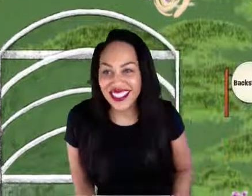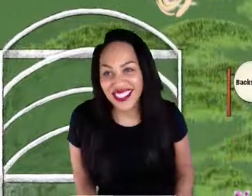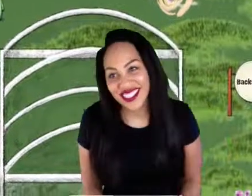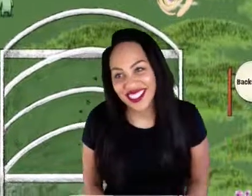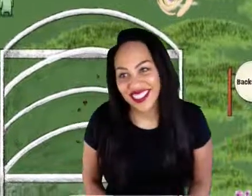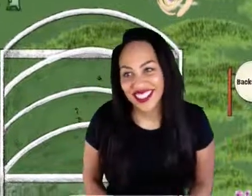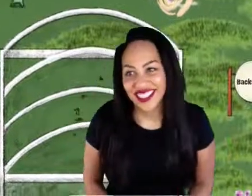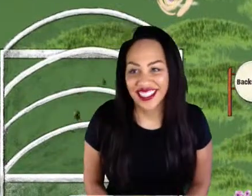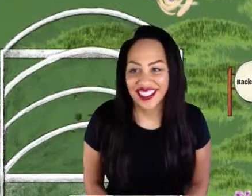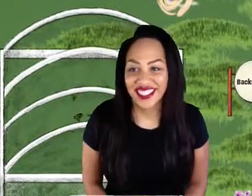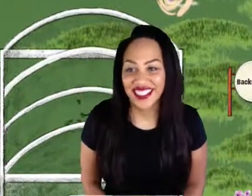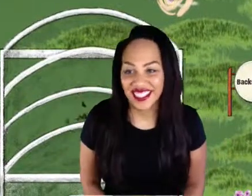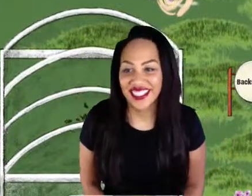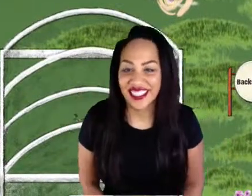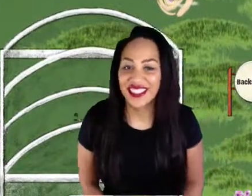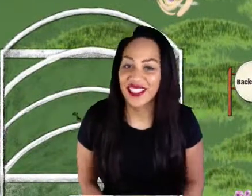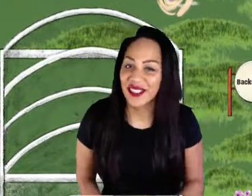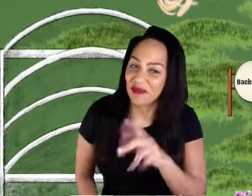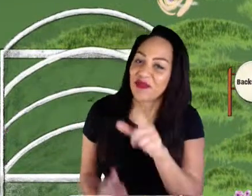So I'm going to invite you both.